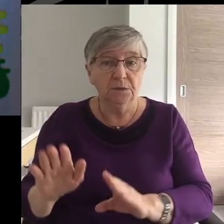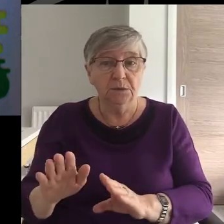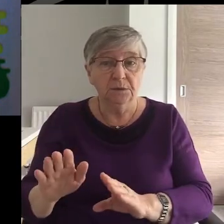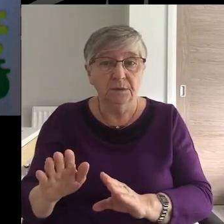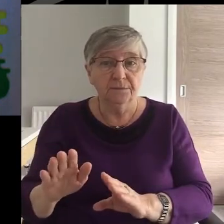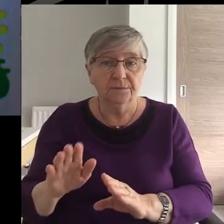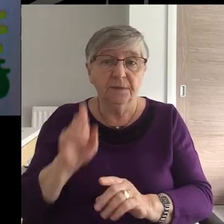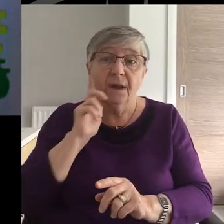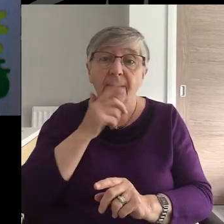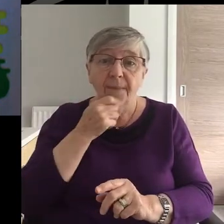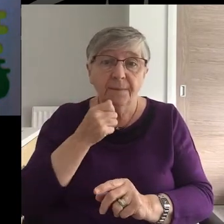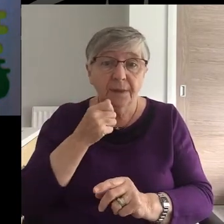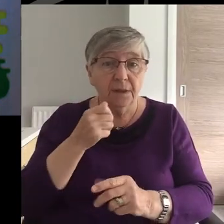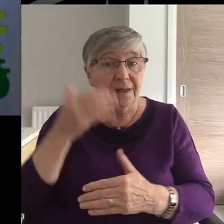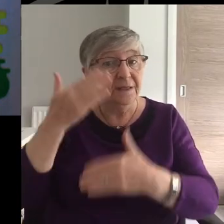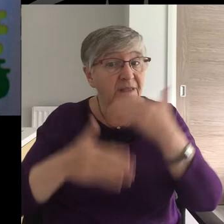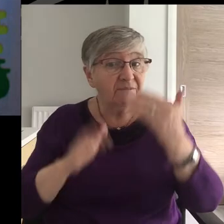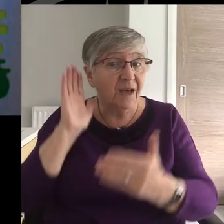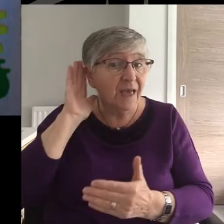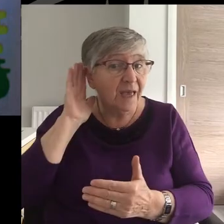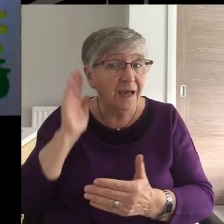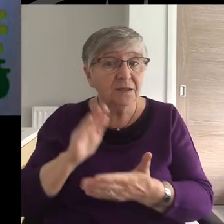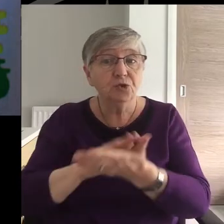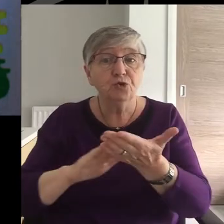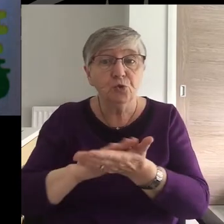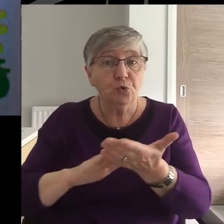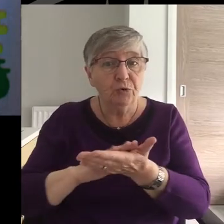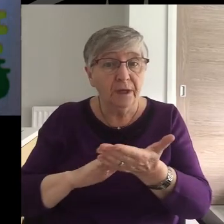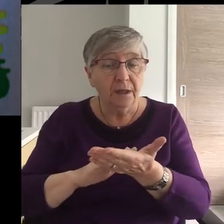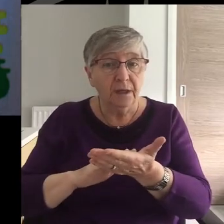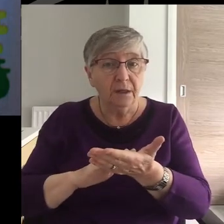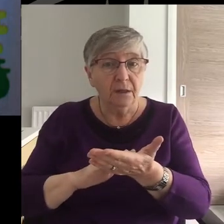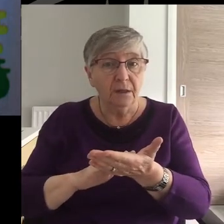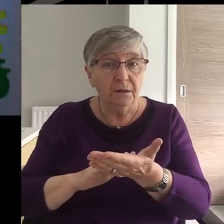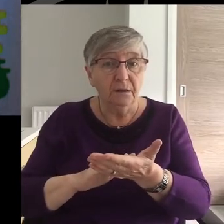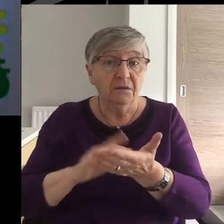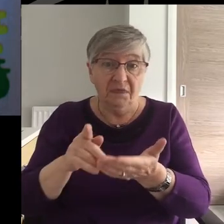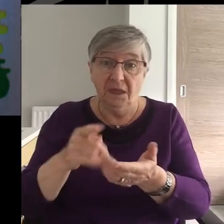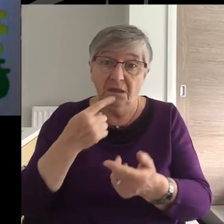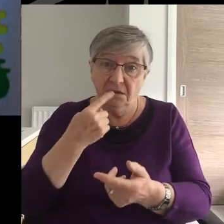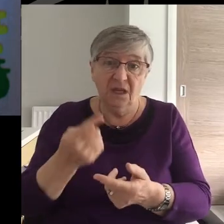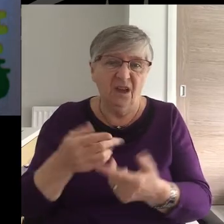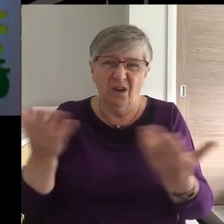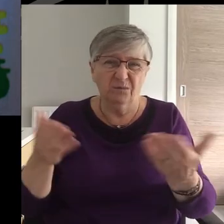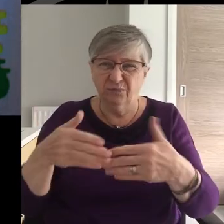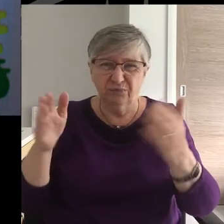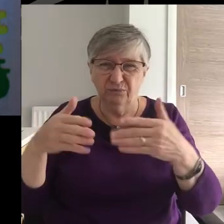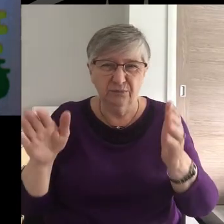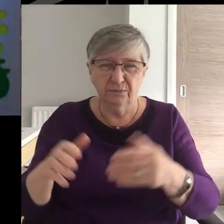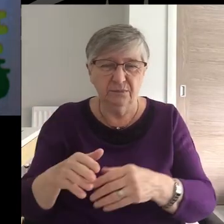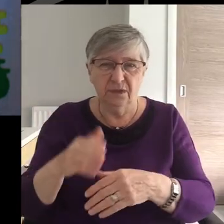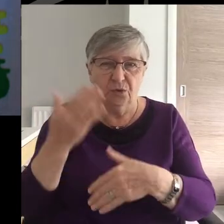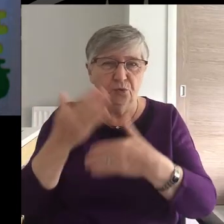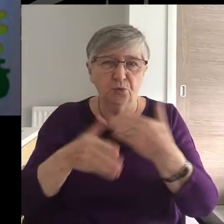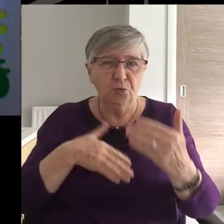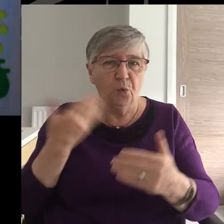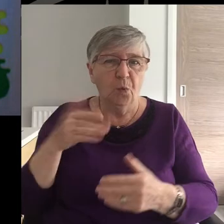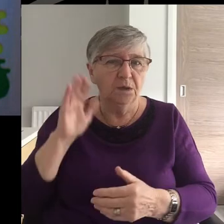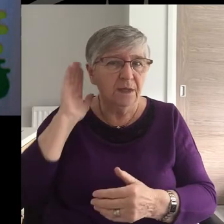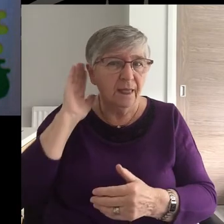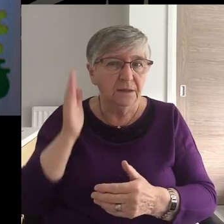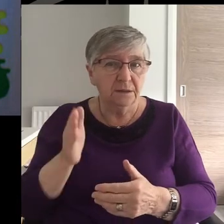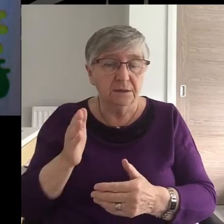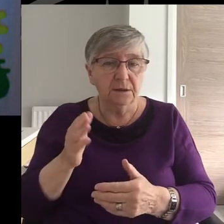People ignorant of the story or misinformed about it, of course, regularly dismiss him. But with few